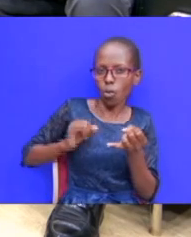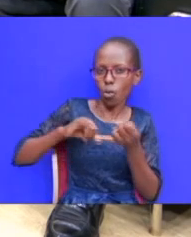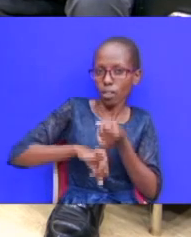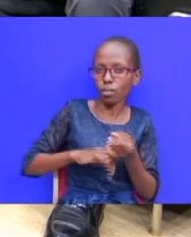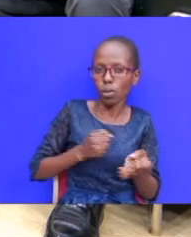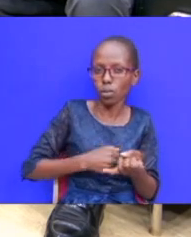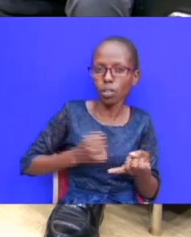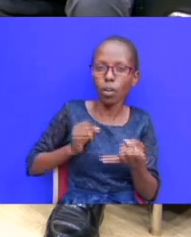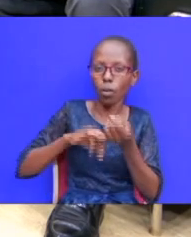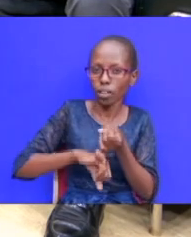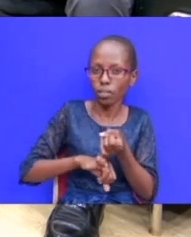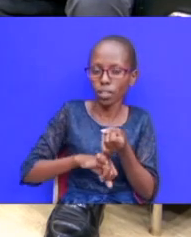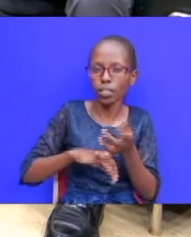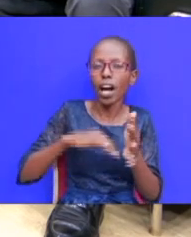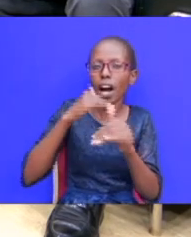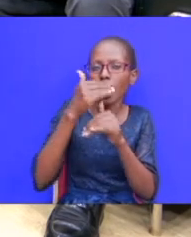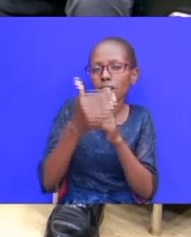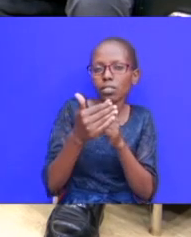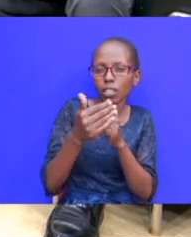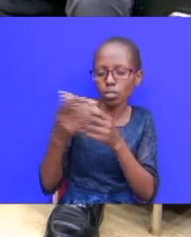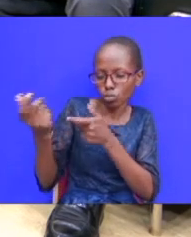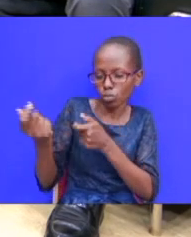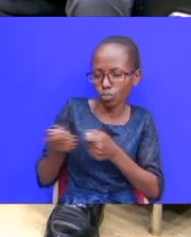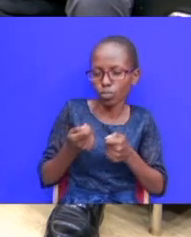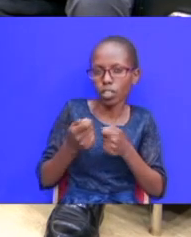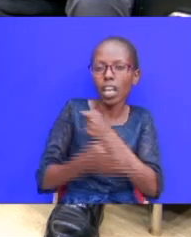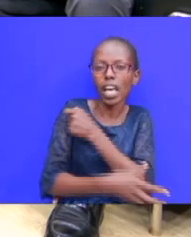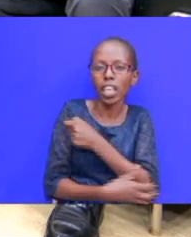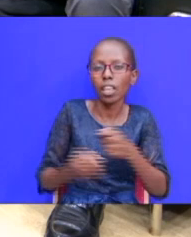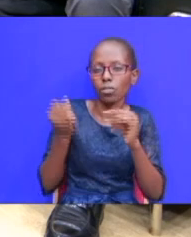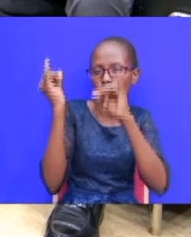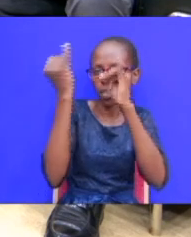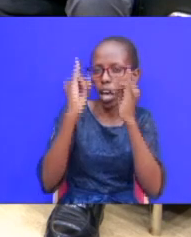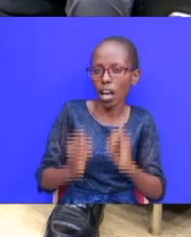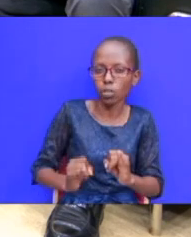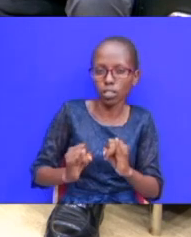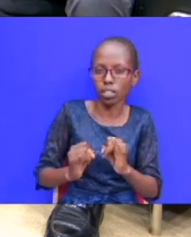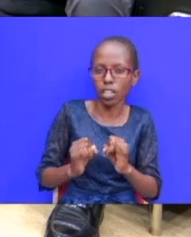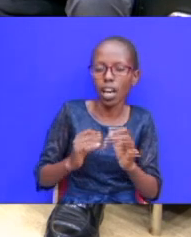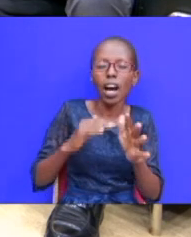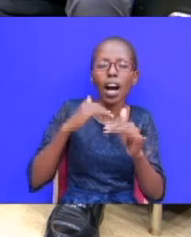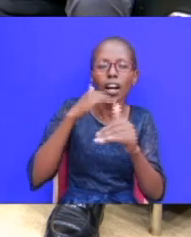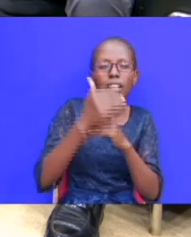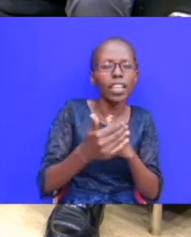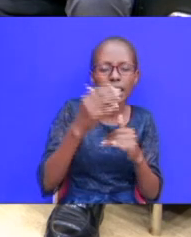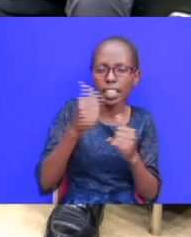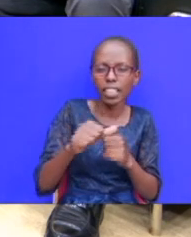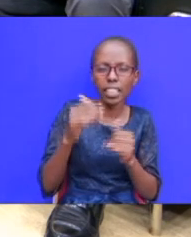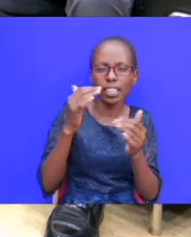she was leaving that when she was leaving his father's house she stole the idols and every time we want to meet god